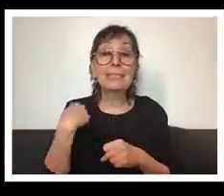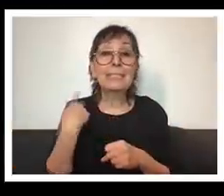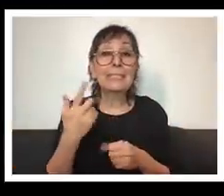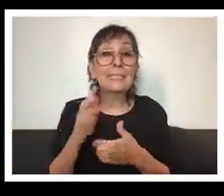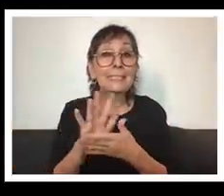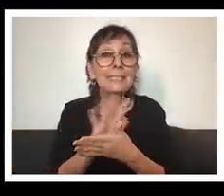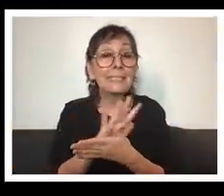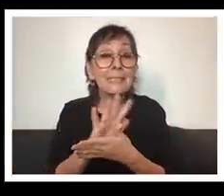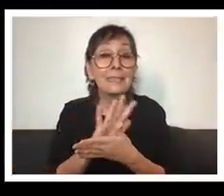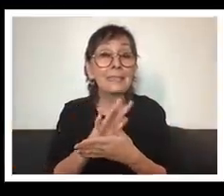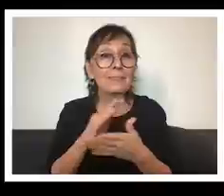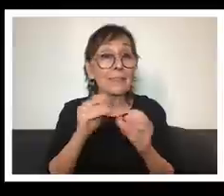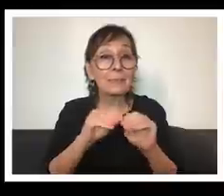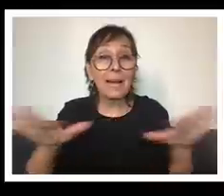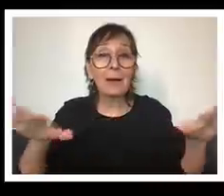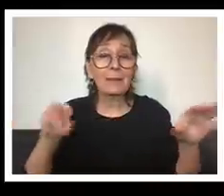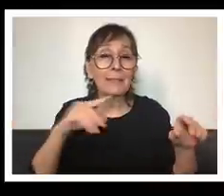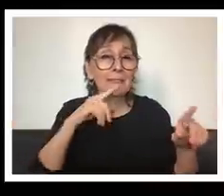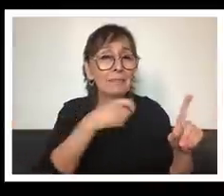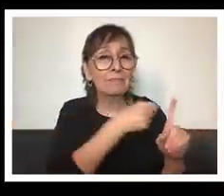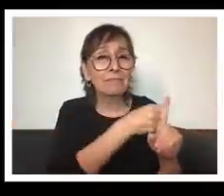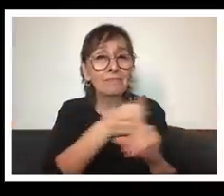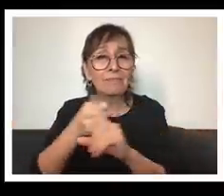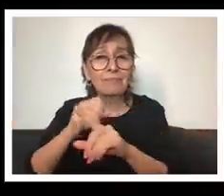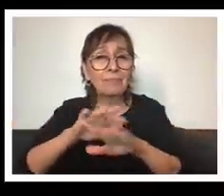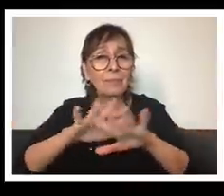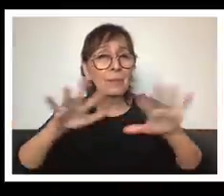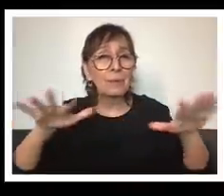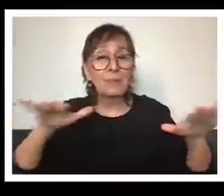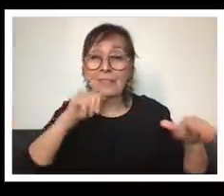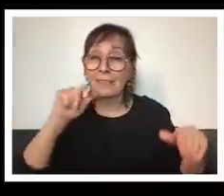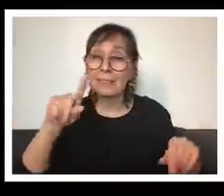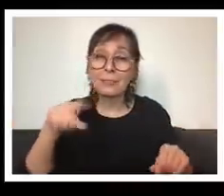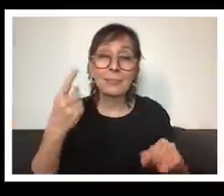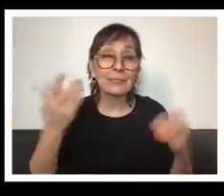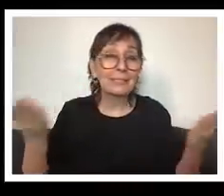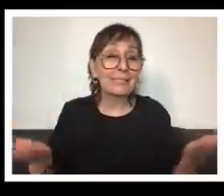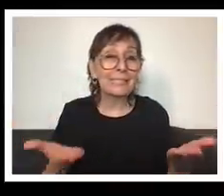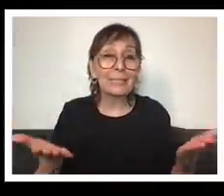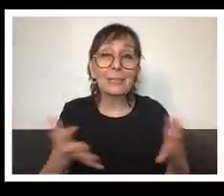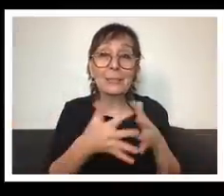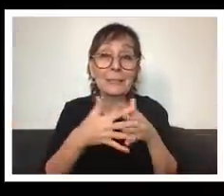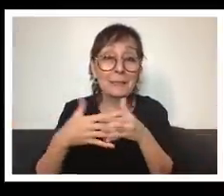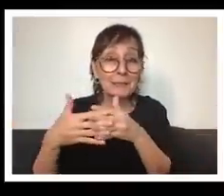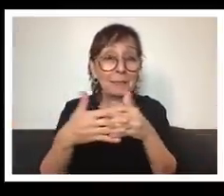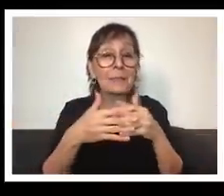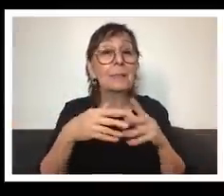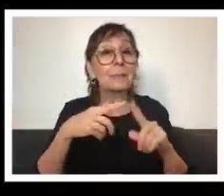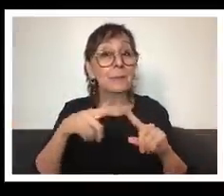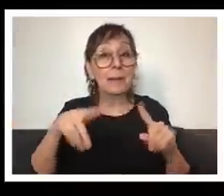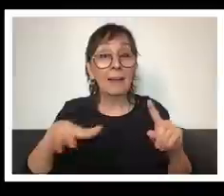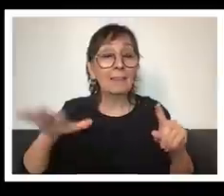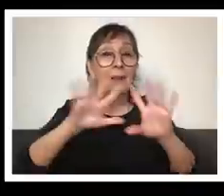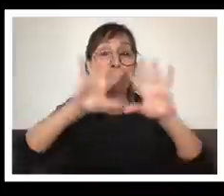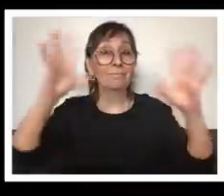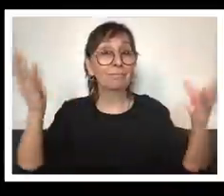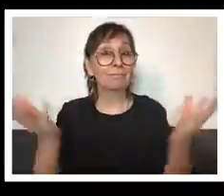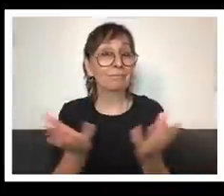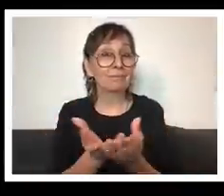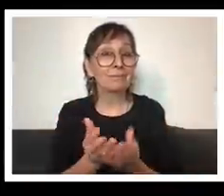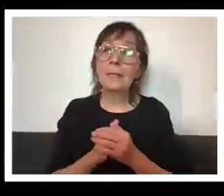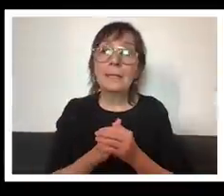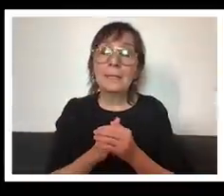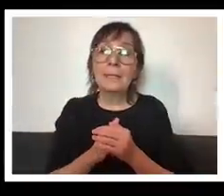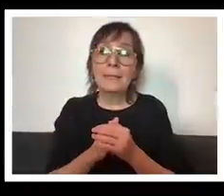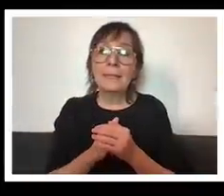had this uh incredible impact uh not just here in the uh america but uh around the world yeah